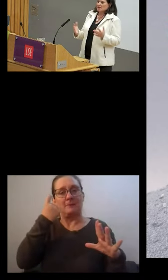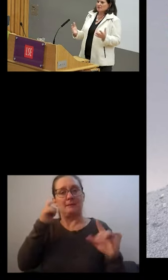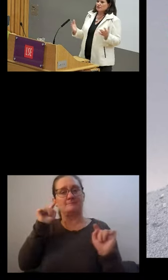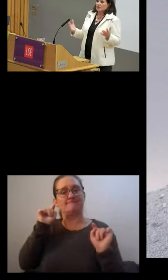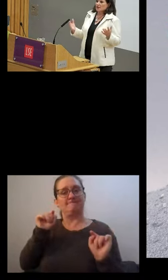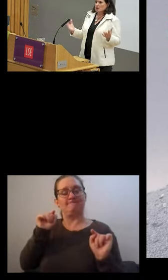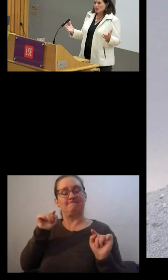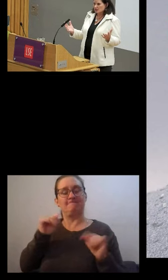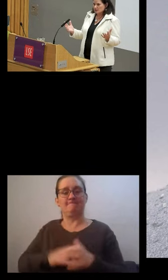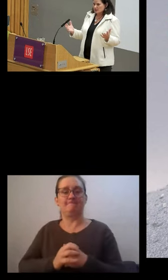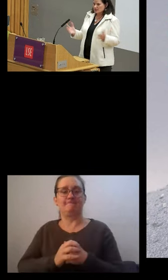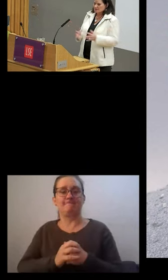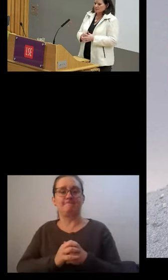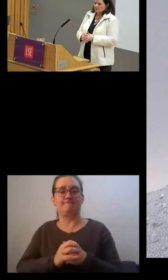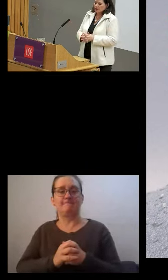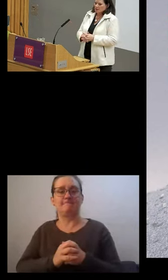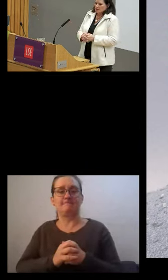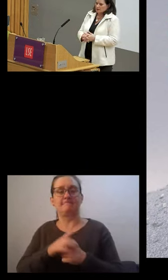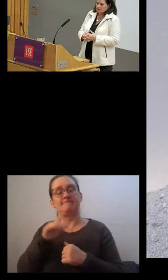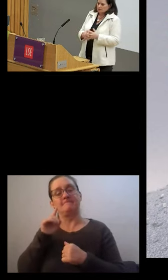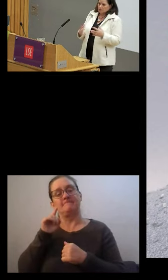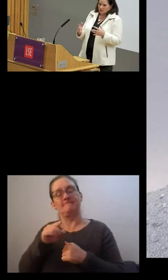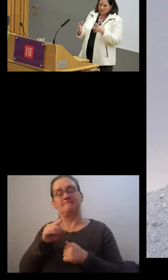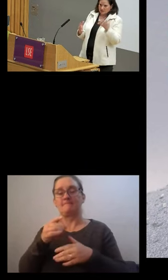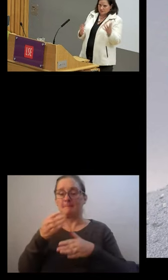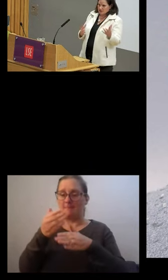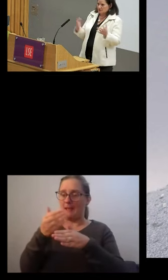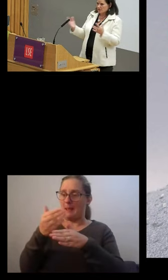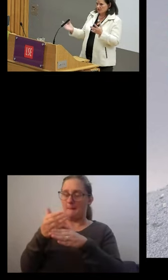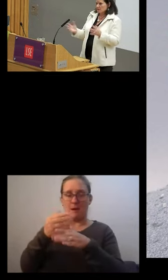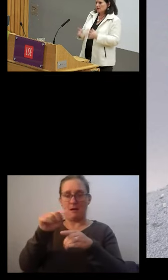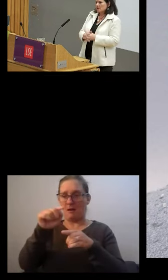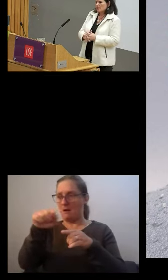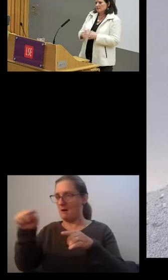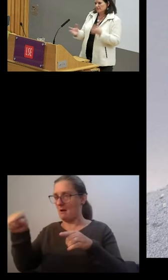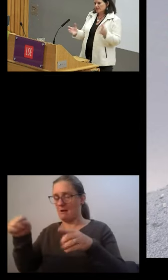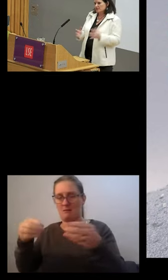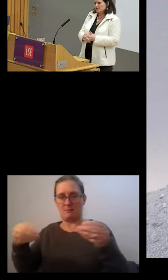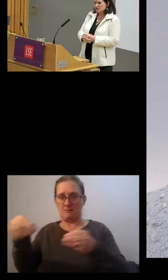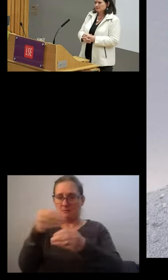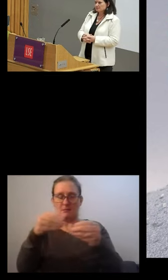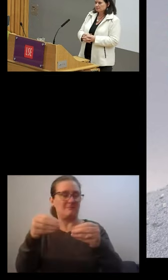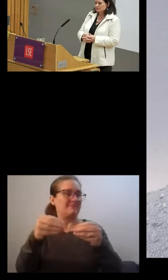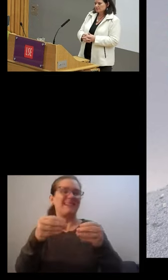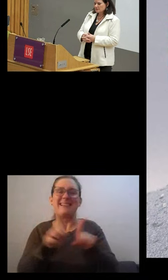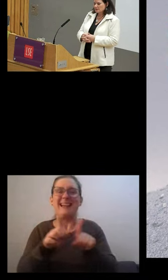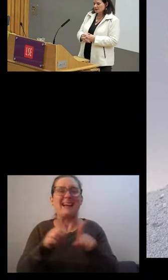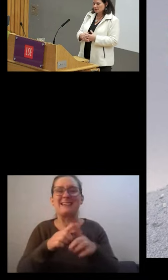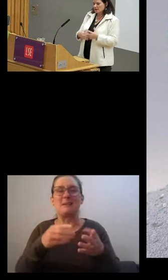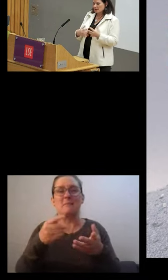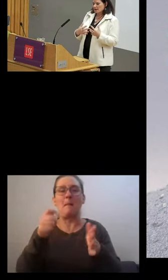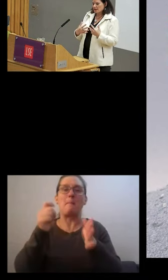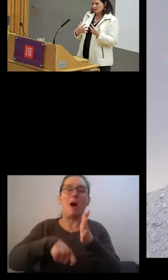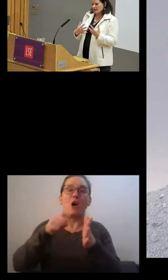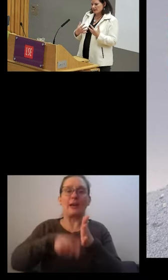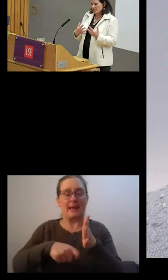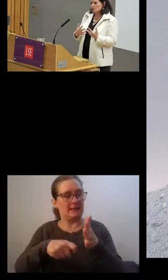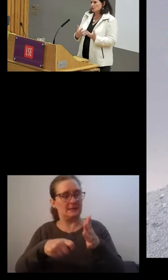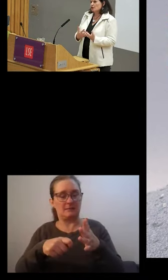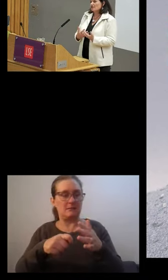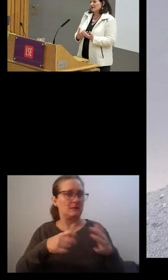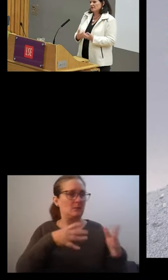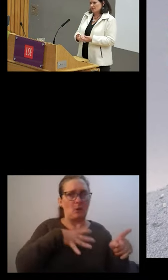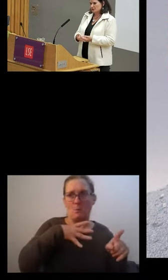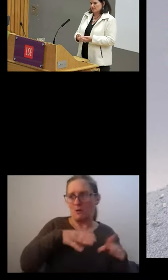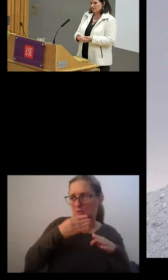labour markets, even though they are markets where demand meets supply and vice versa, they